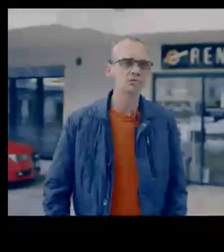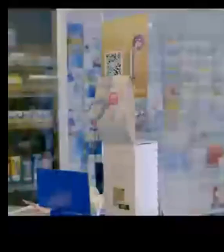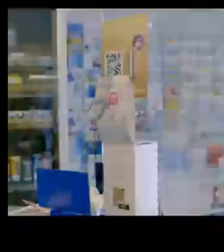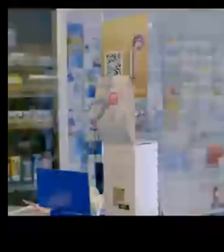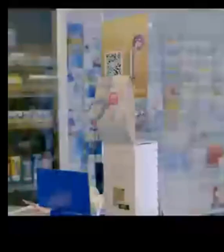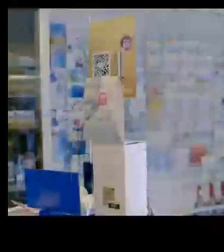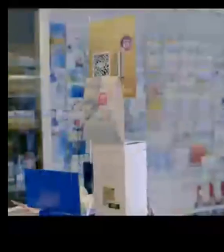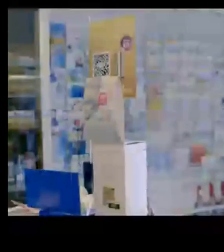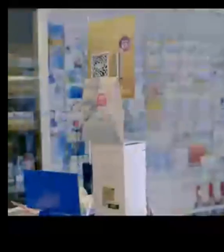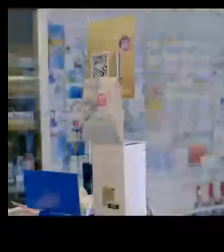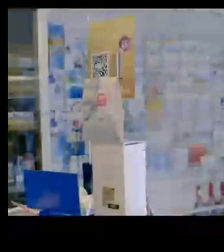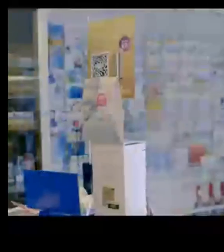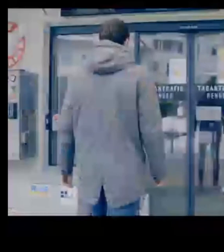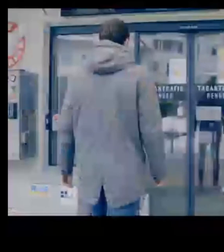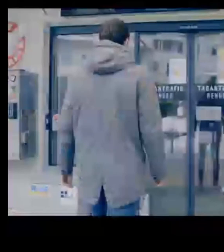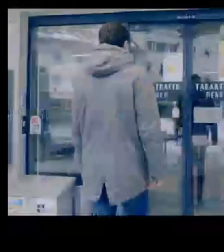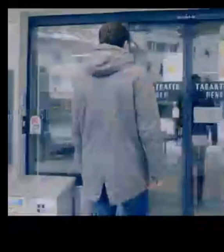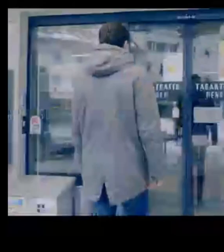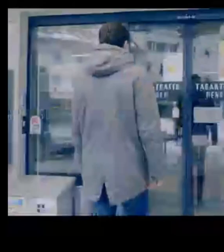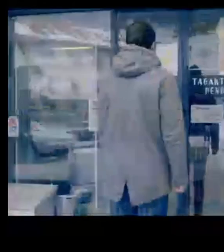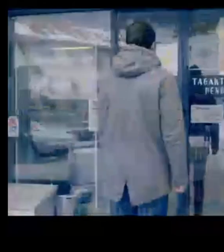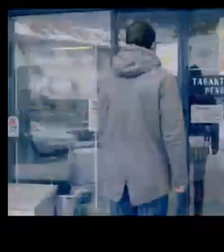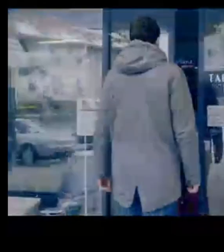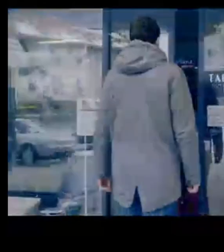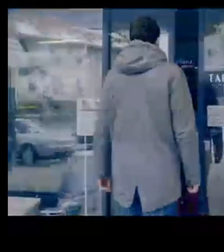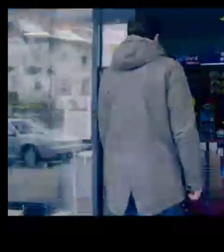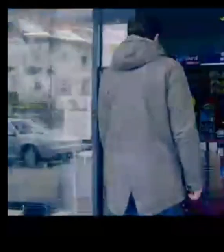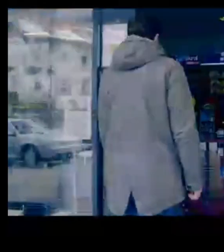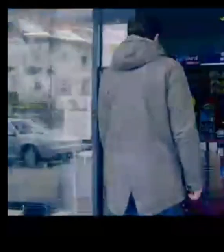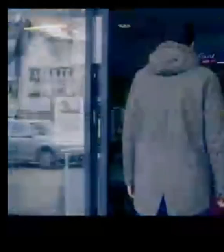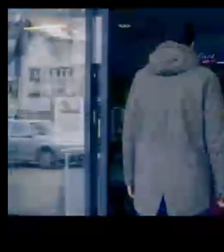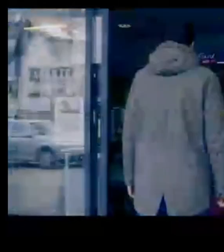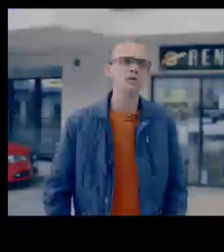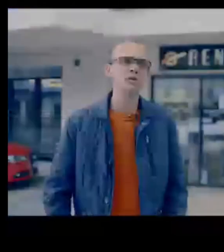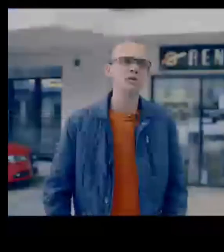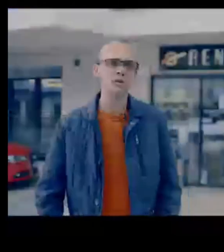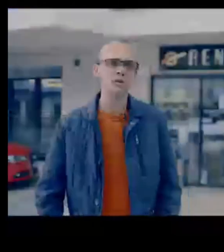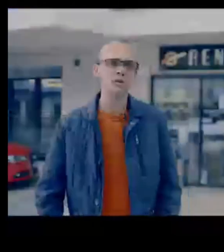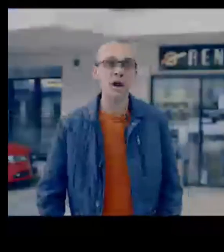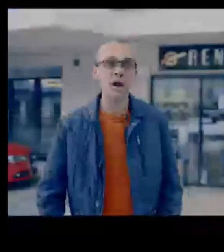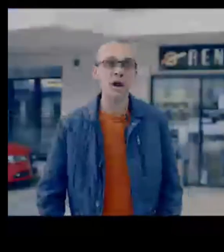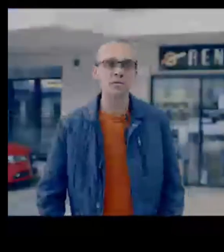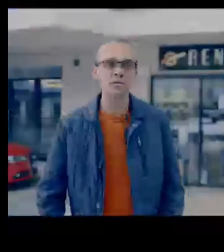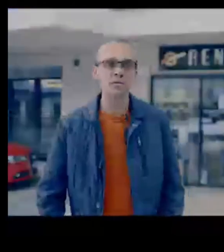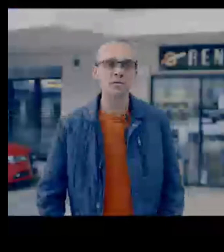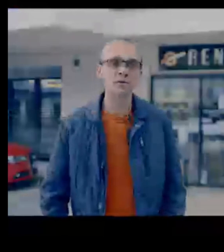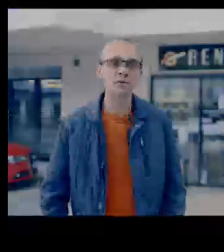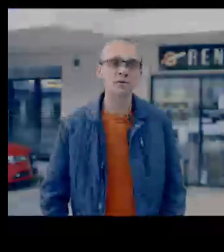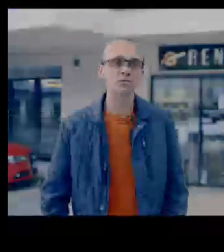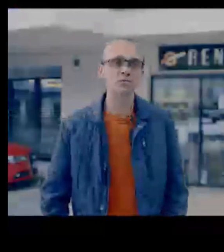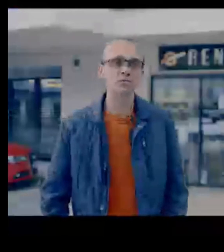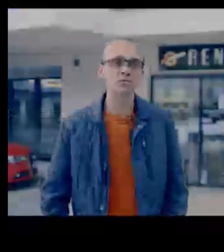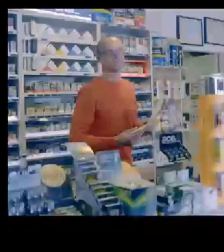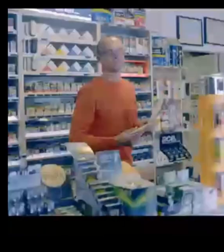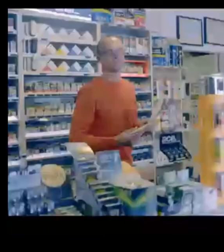I worked further on as a taxi driver. And one day I got a call and they asked me if I'm still interested to work or to run